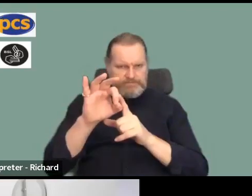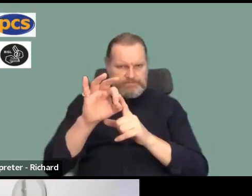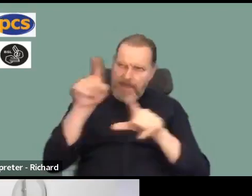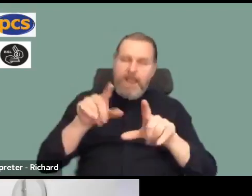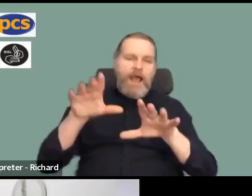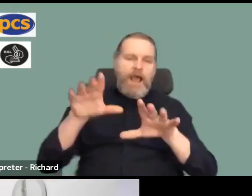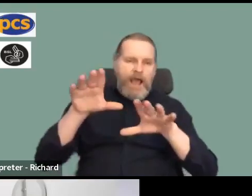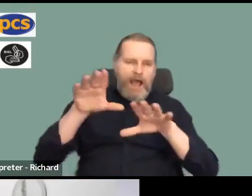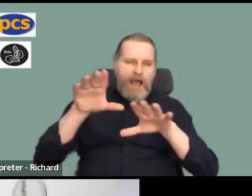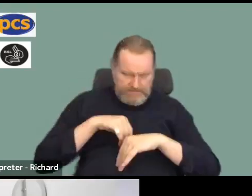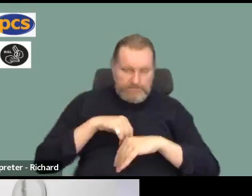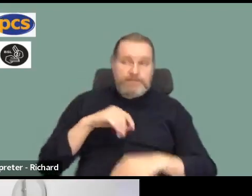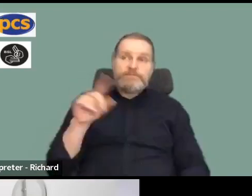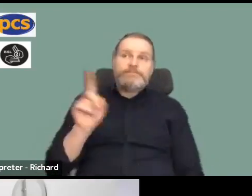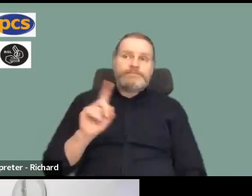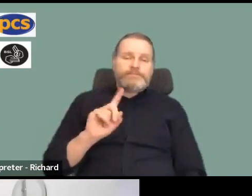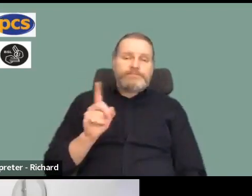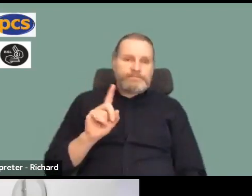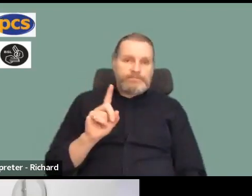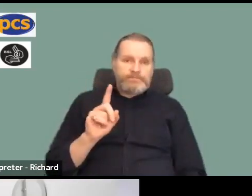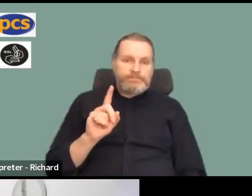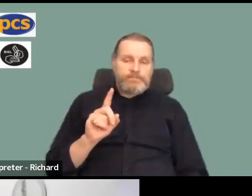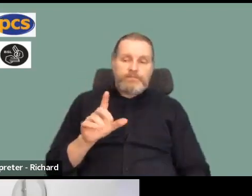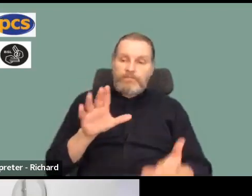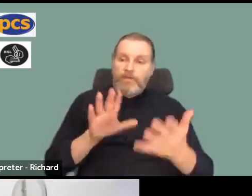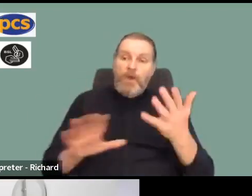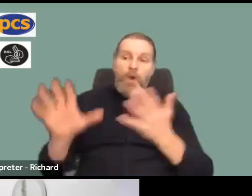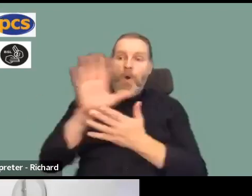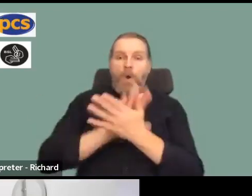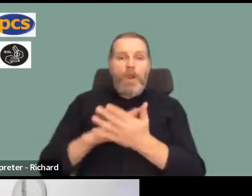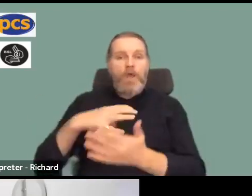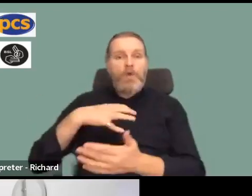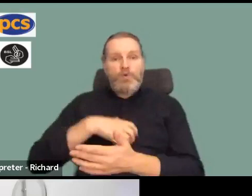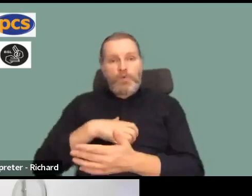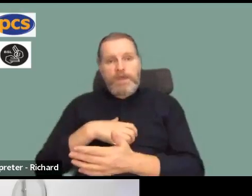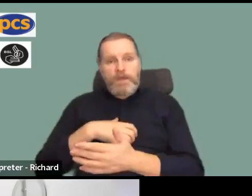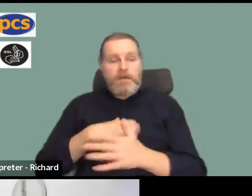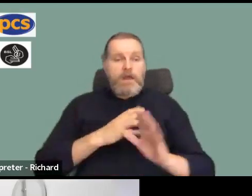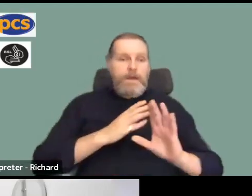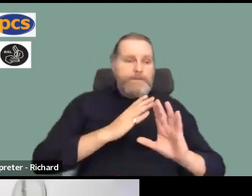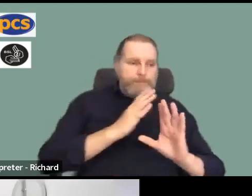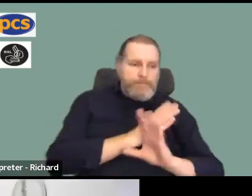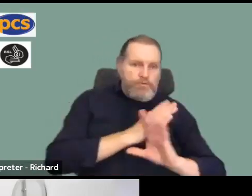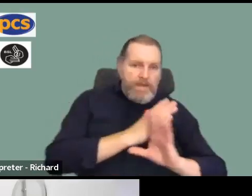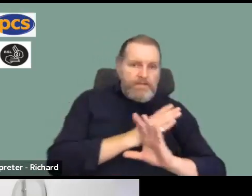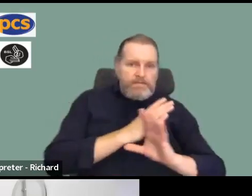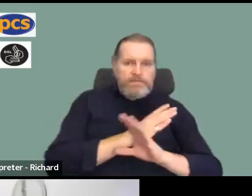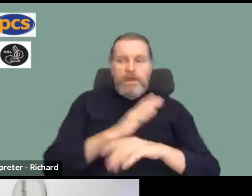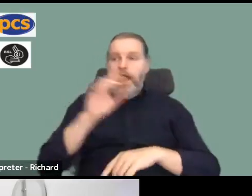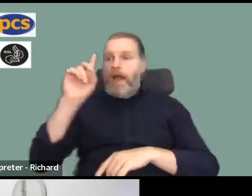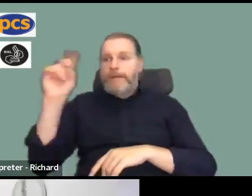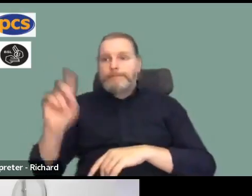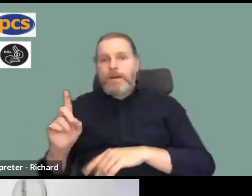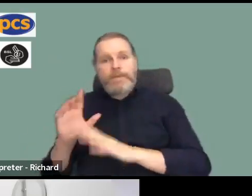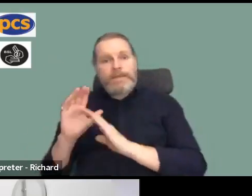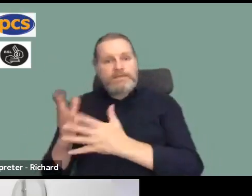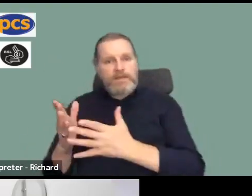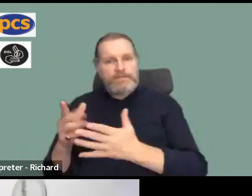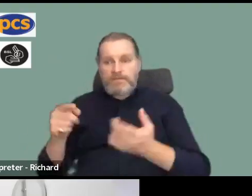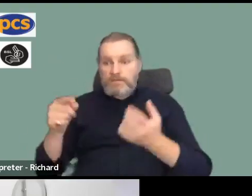time ever, where all unions, both public and private, who are either taking action or are